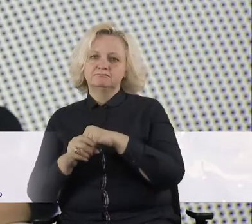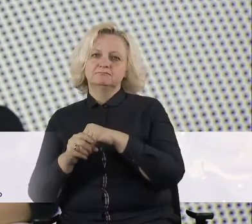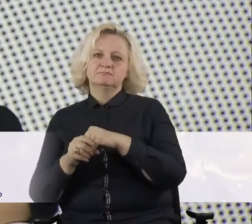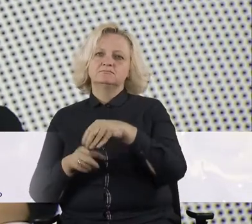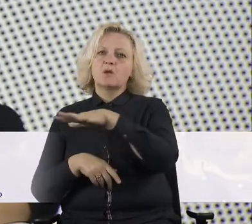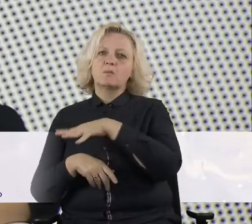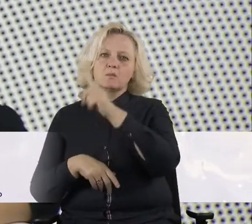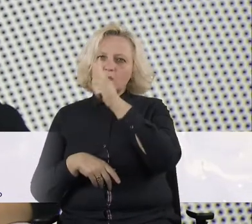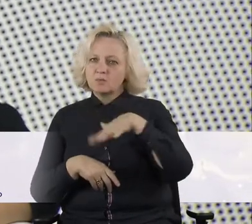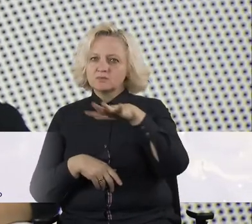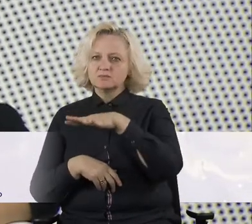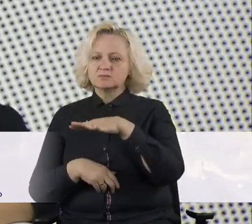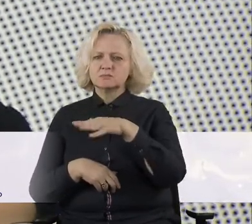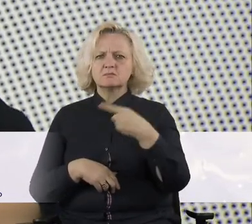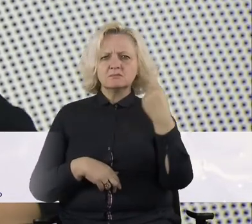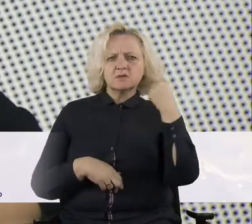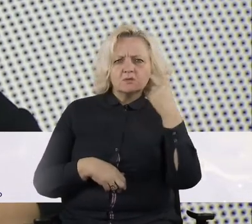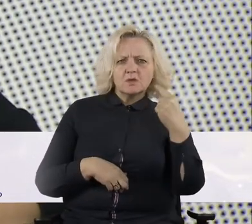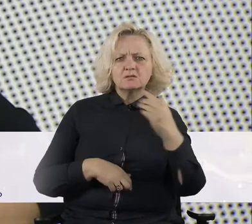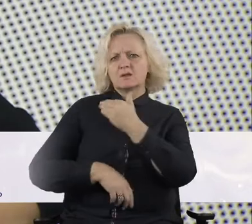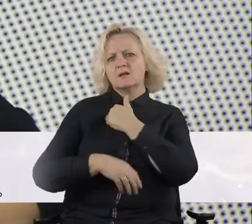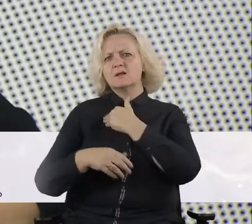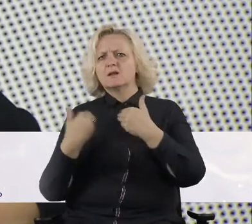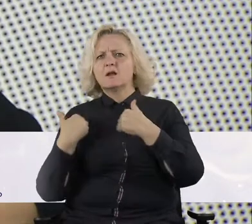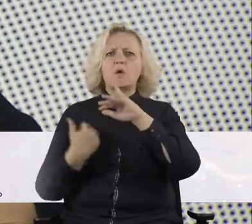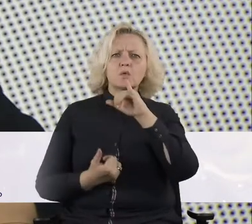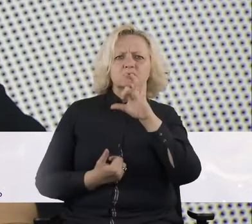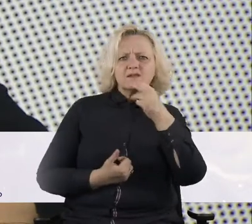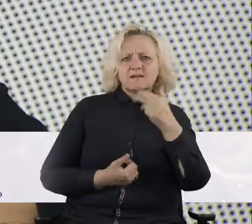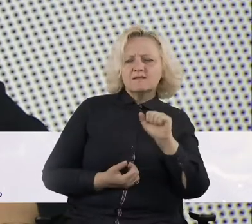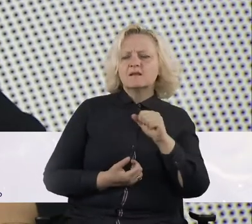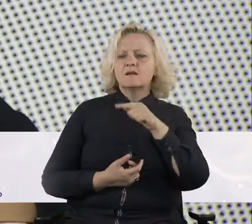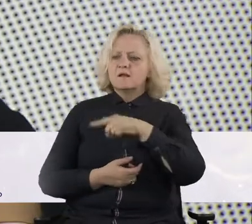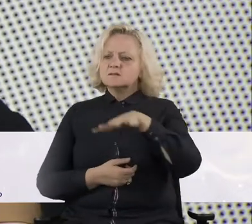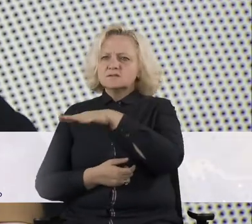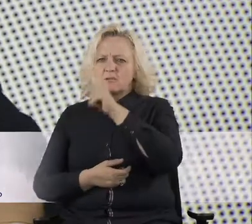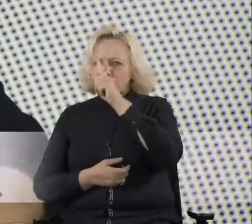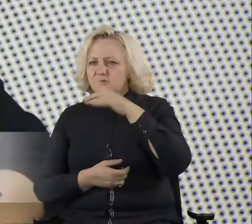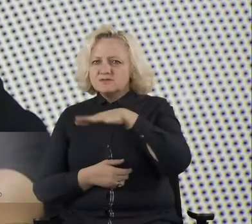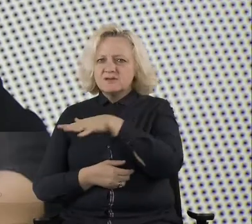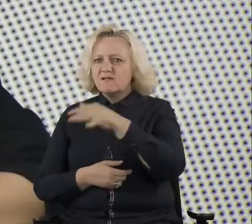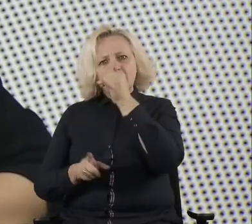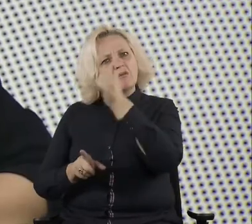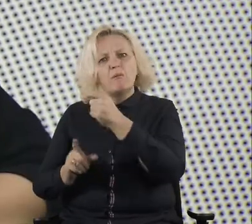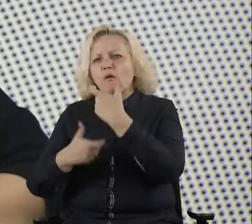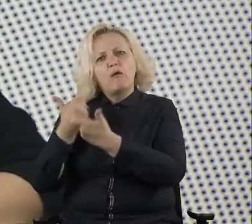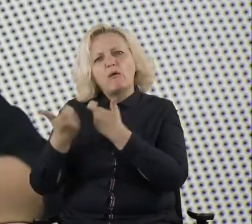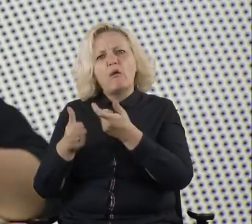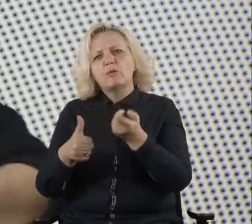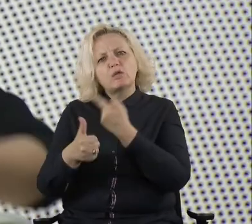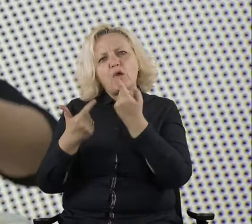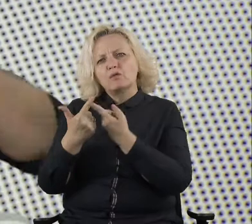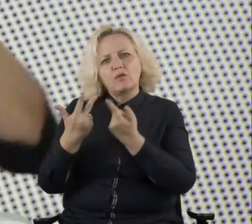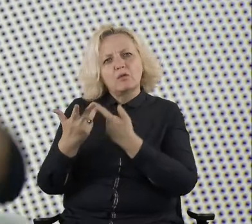Oh, Justina, it's public sector. Uh, it's impossible to do that. So I was, it's, it took me several months to,